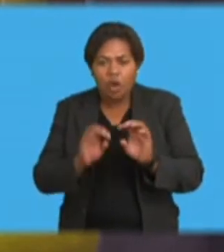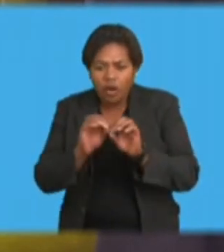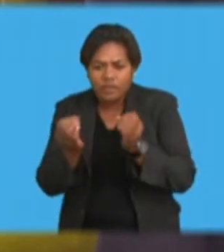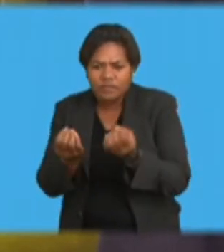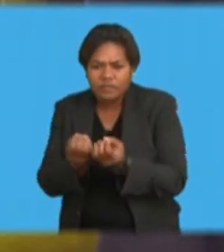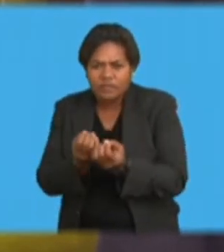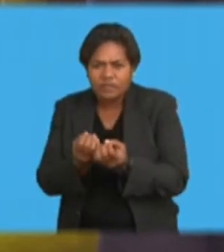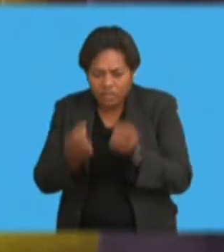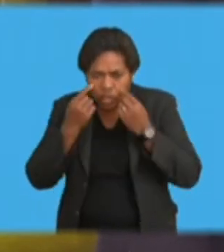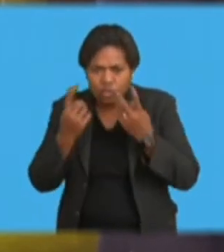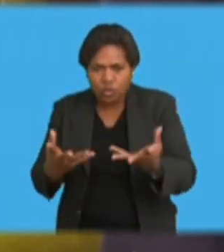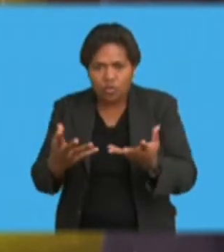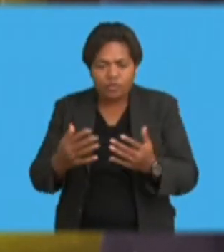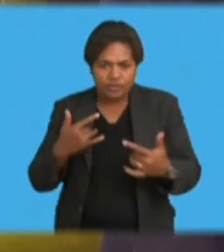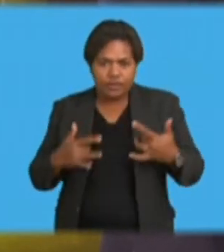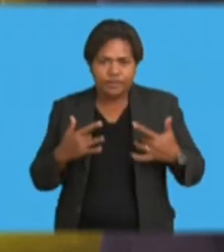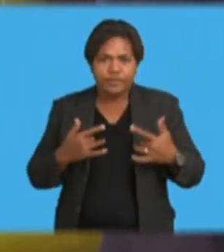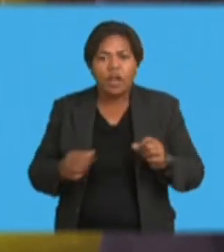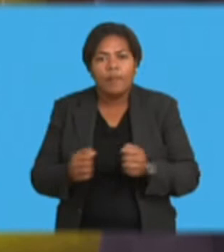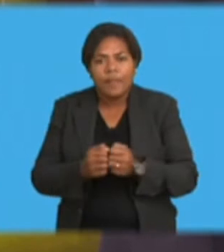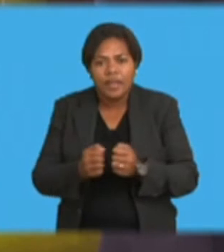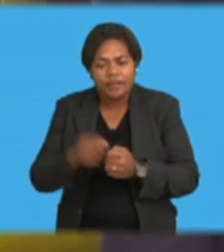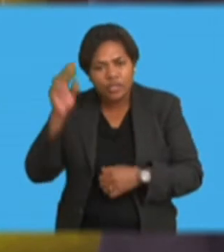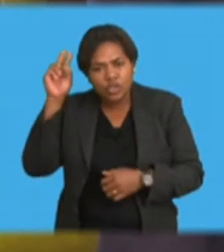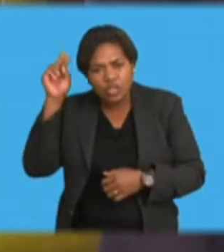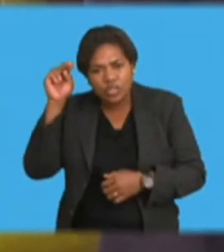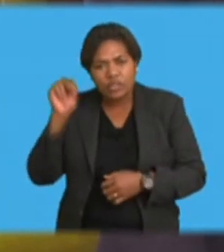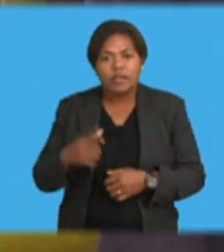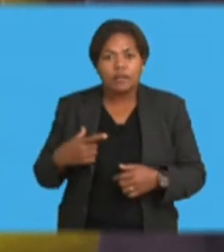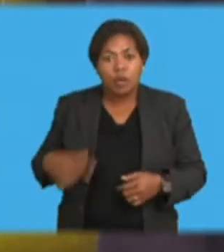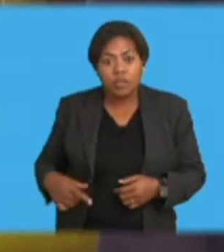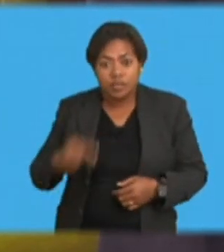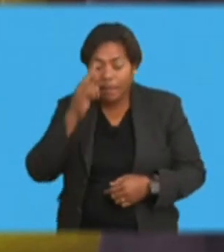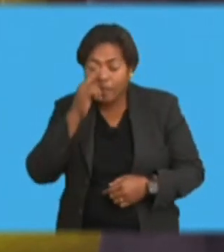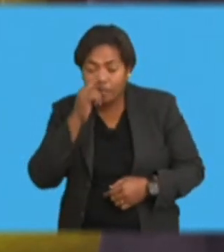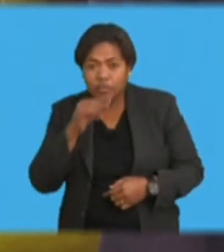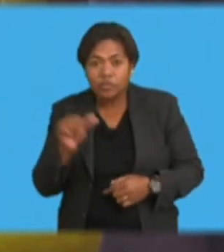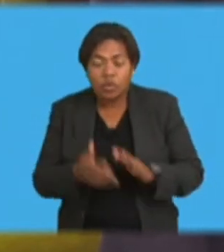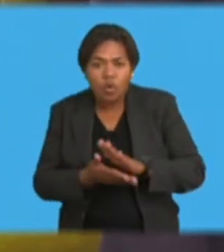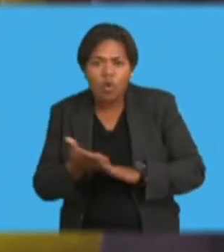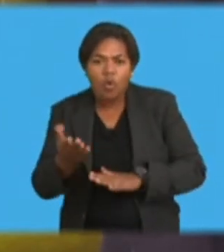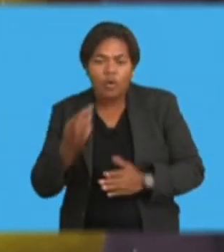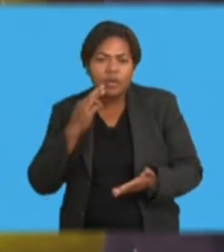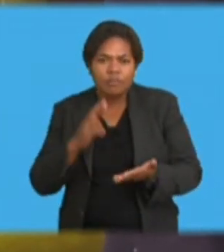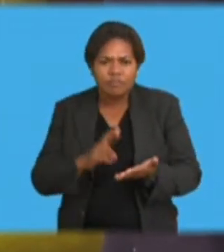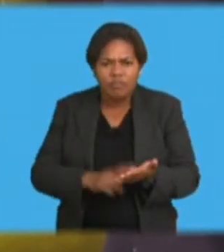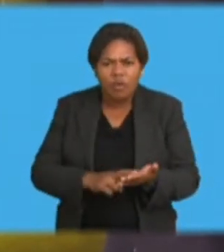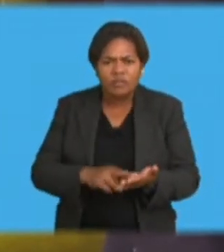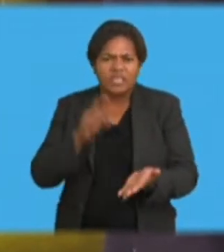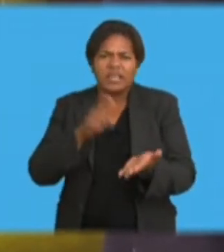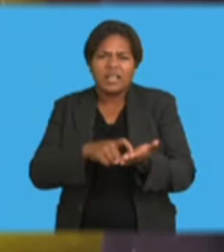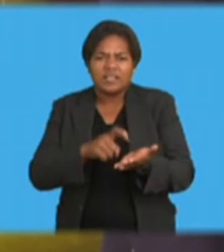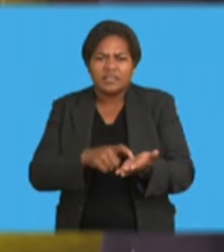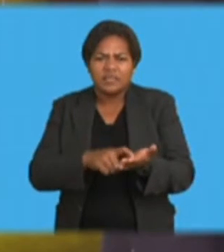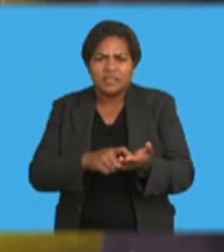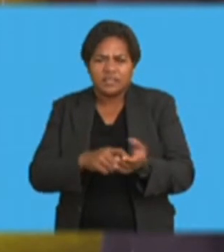the lives of many Fijians. Because people could go and report any sort of credit that people owed to this particular